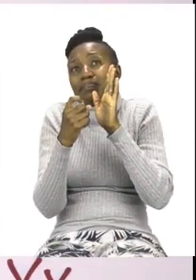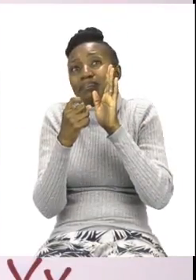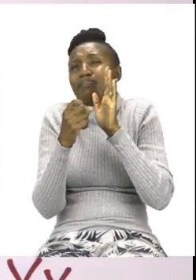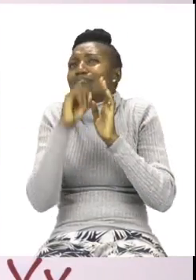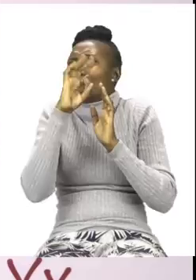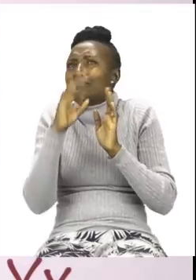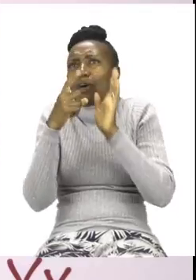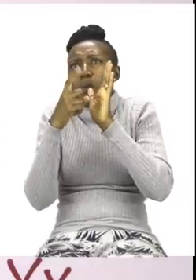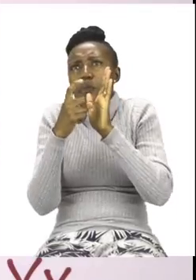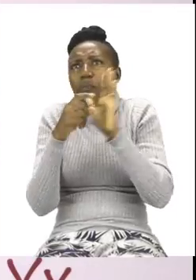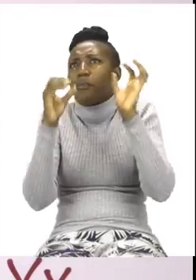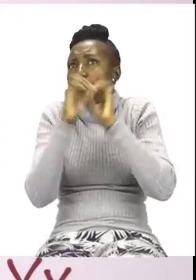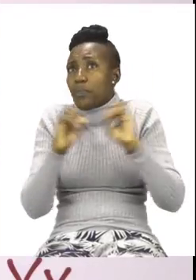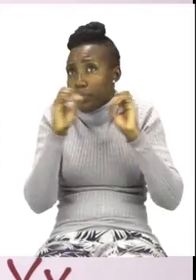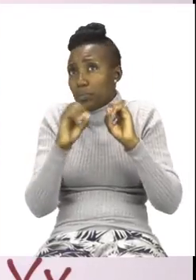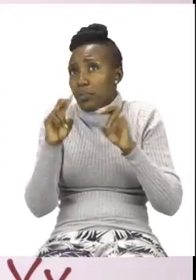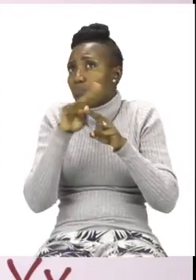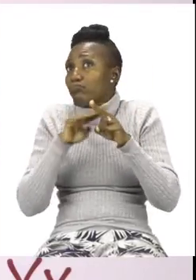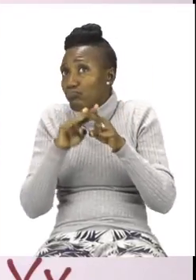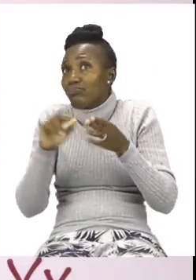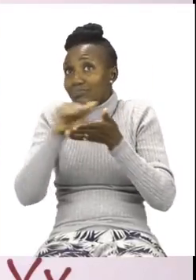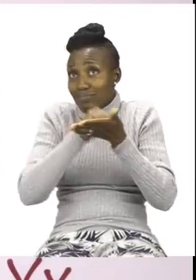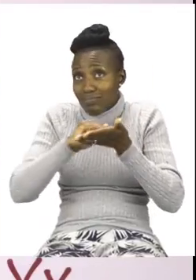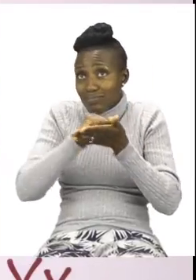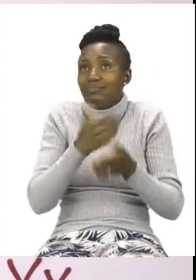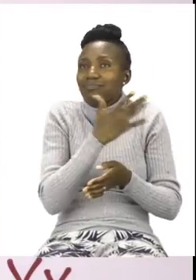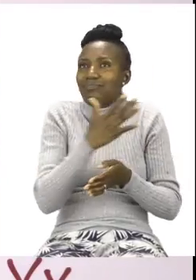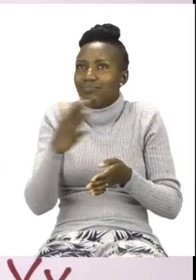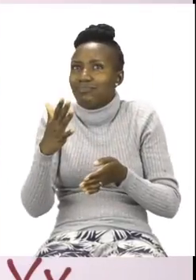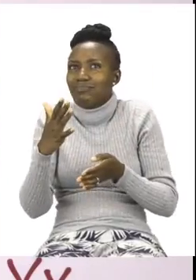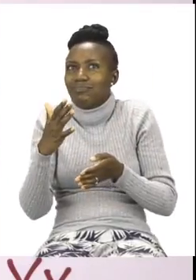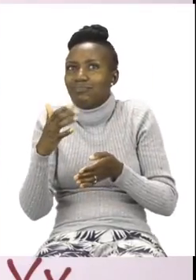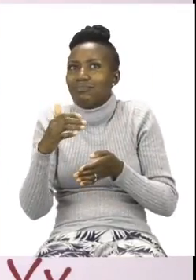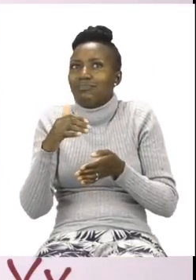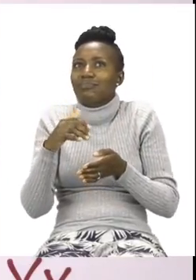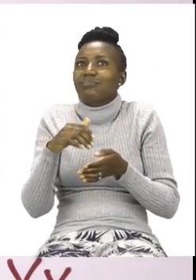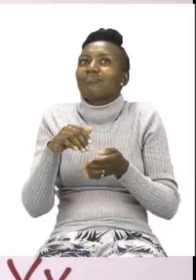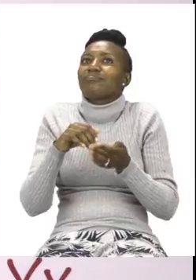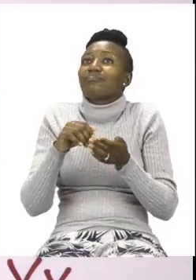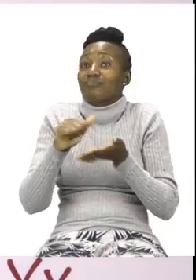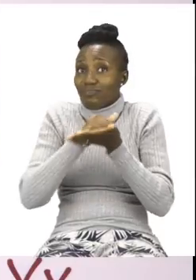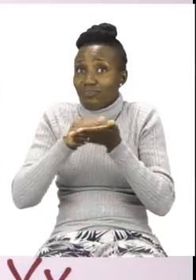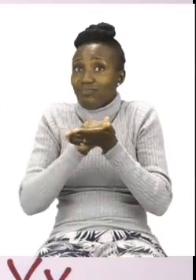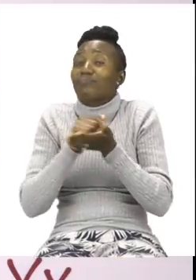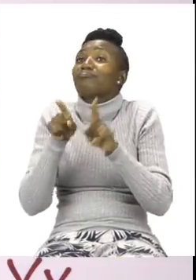sanitizer, you can use soap and water. And when you rub the soap, you can rub inside,